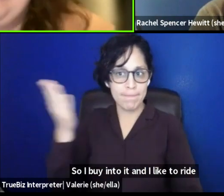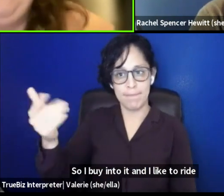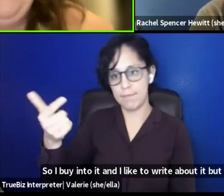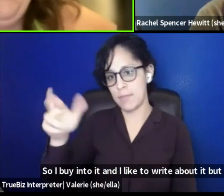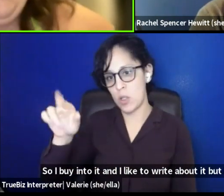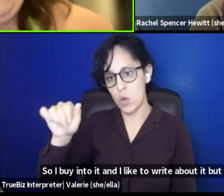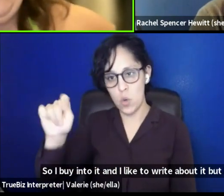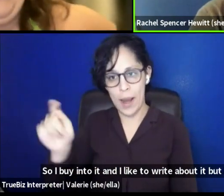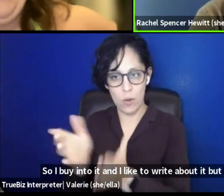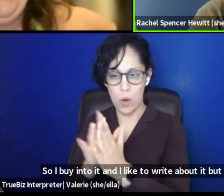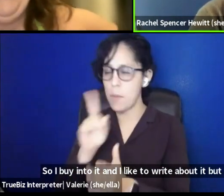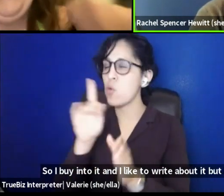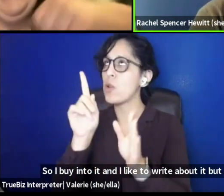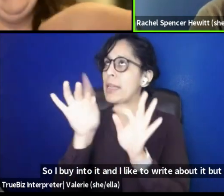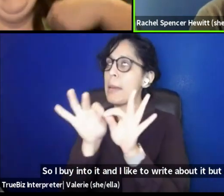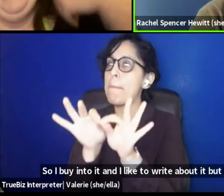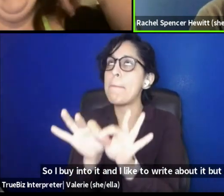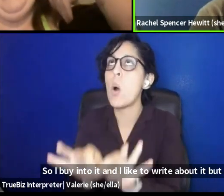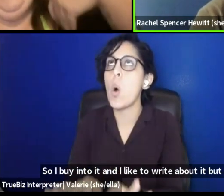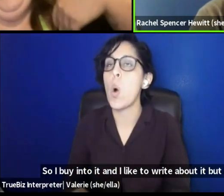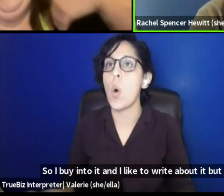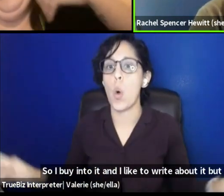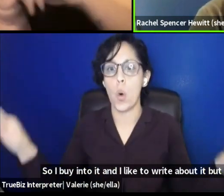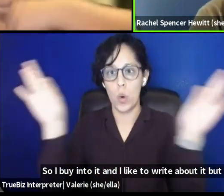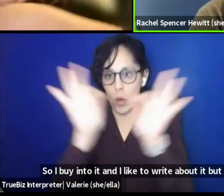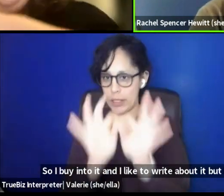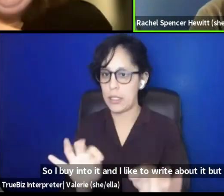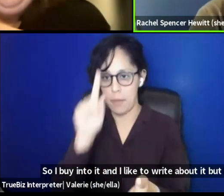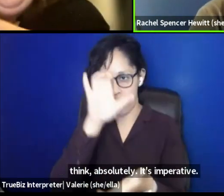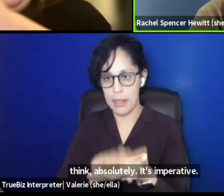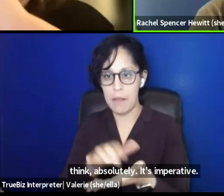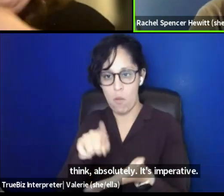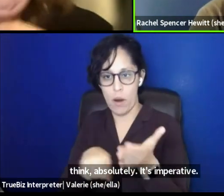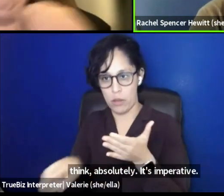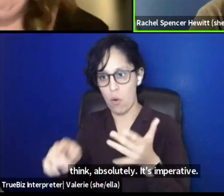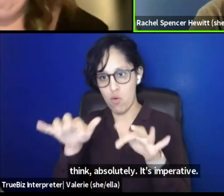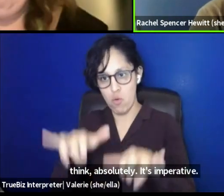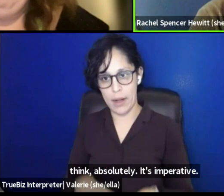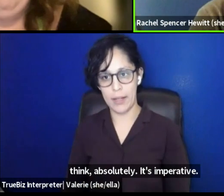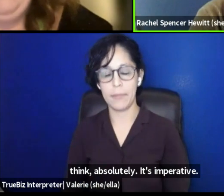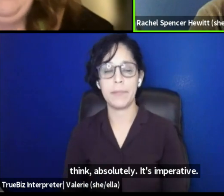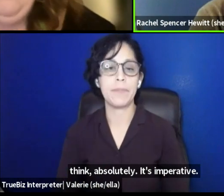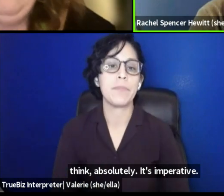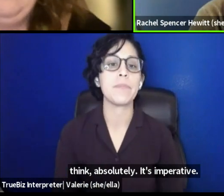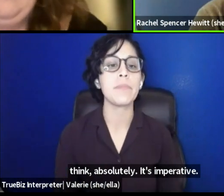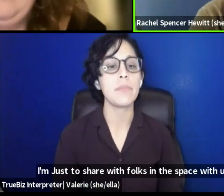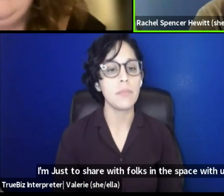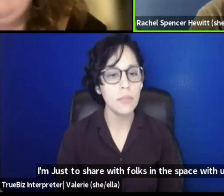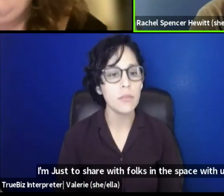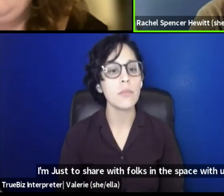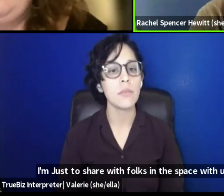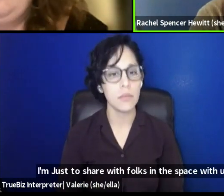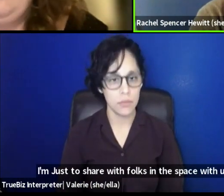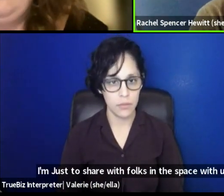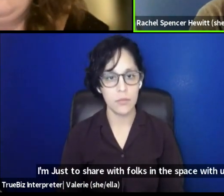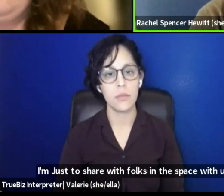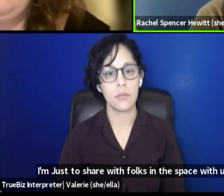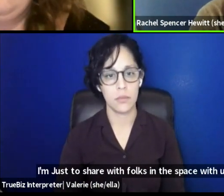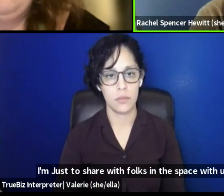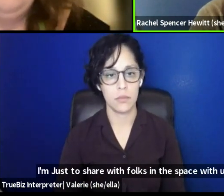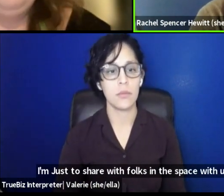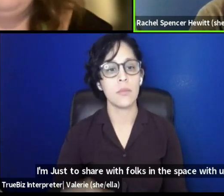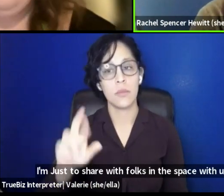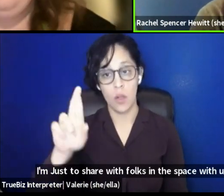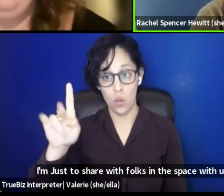imperative. Yeah. 100%. Um, just to share with folks in the space with us, um, there's about 25 minutes